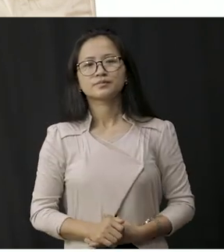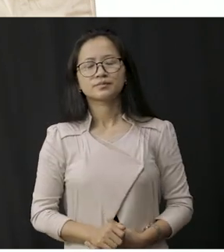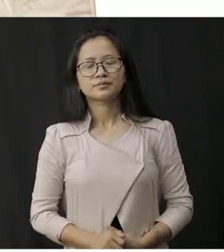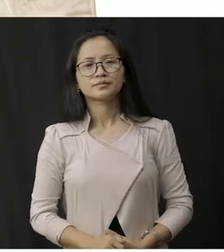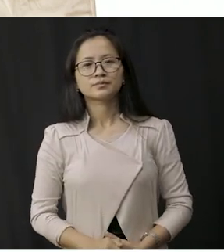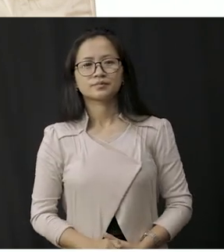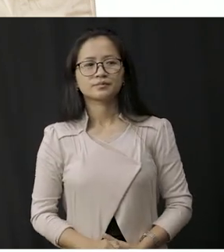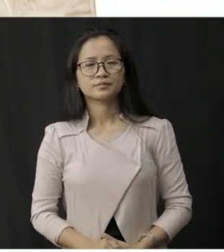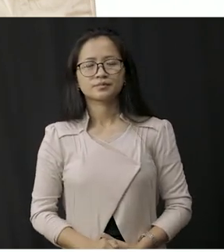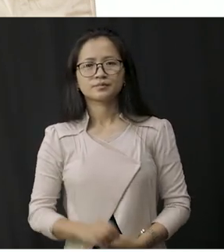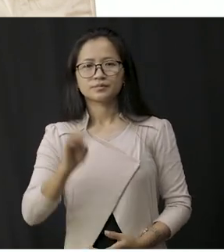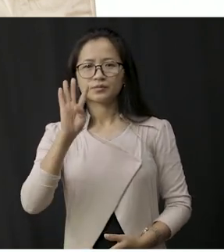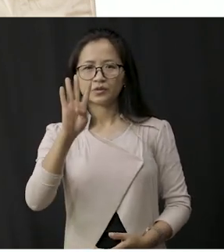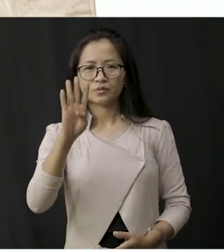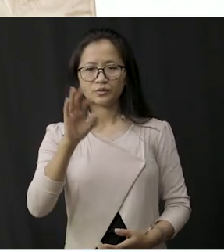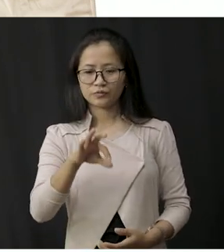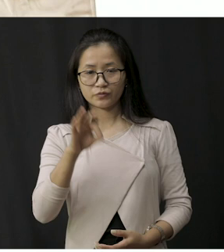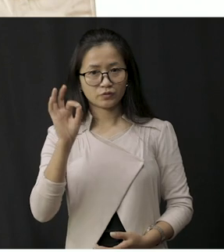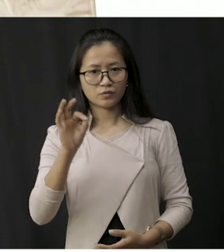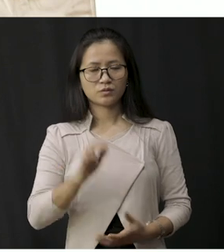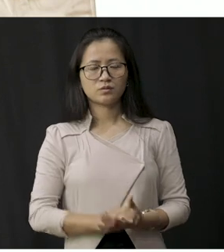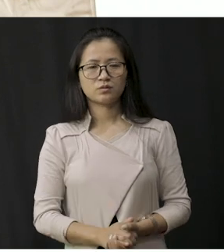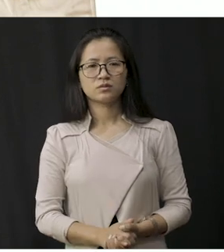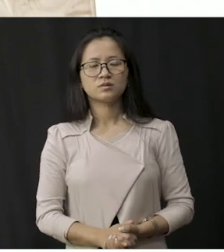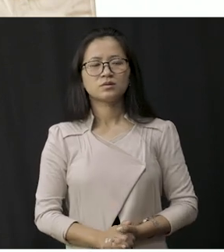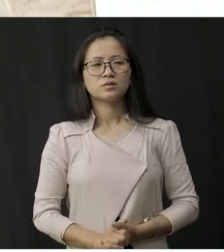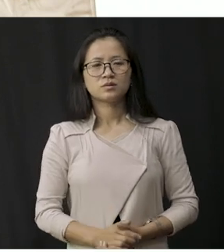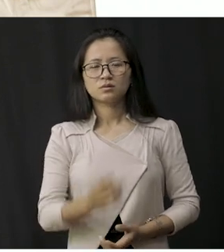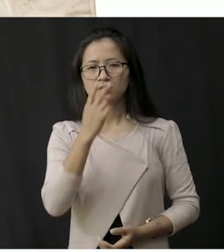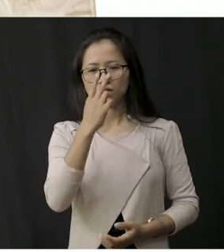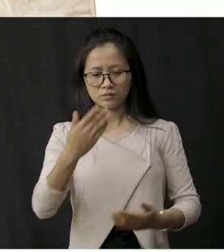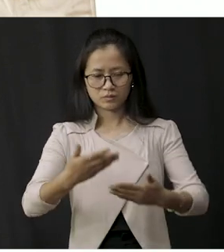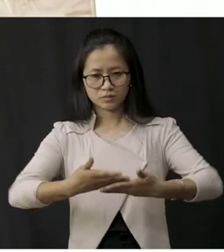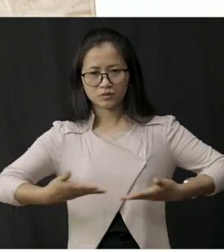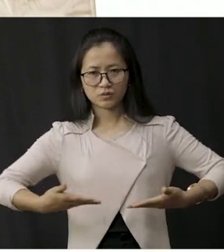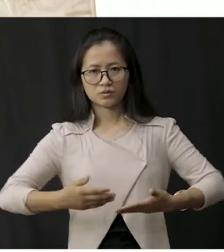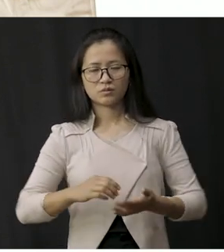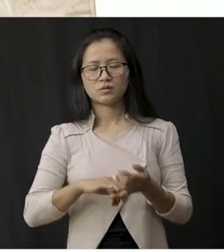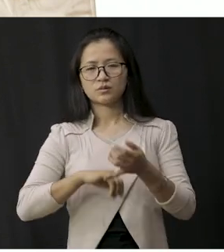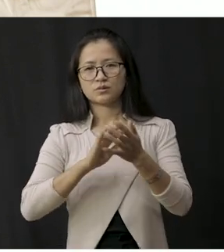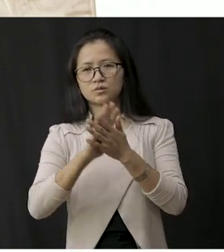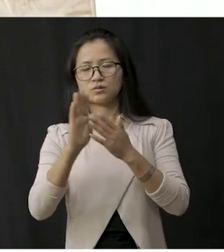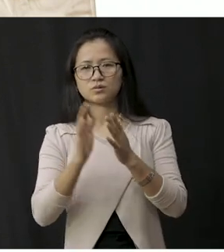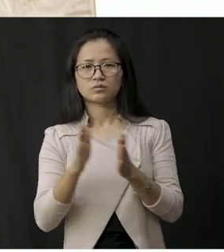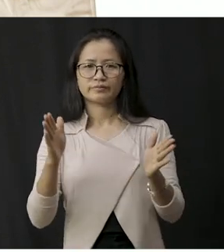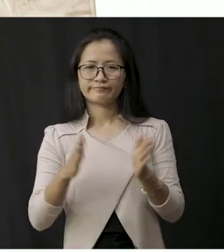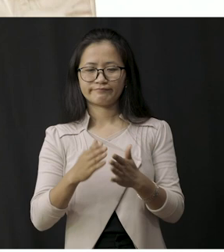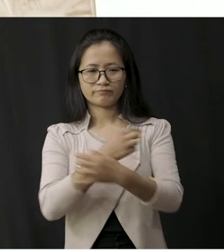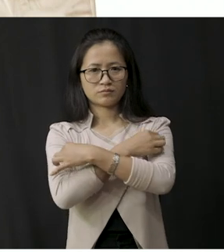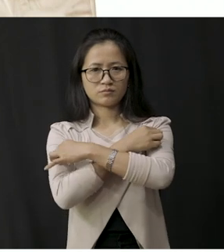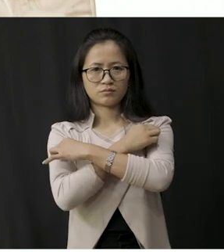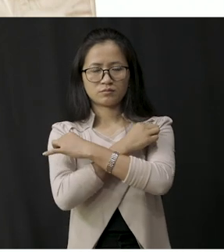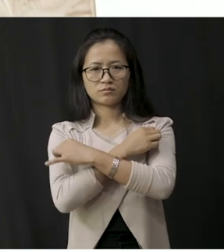now students the option number four that you see here it is we see shorts we see a t-shirt